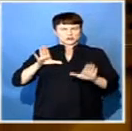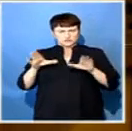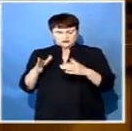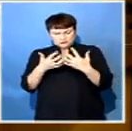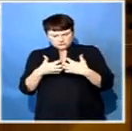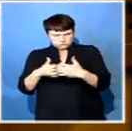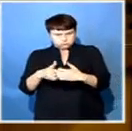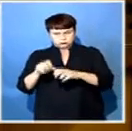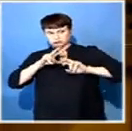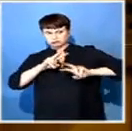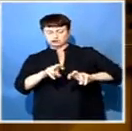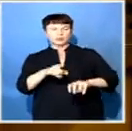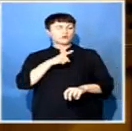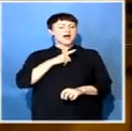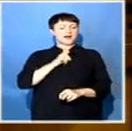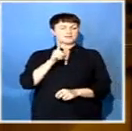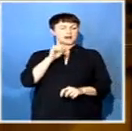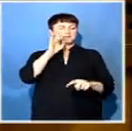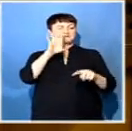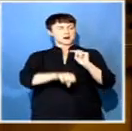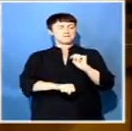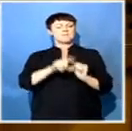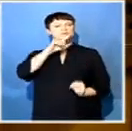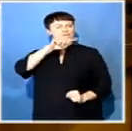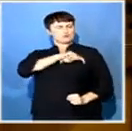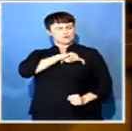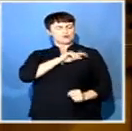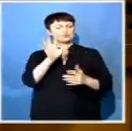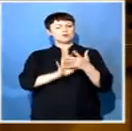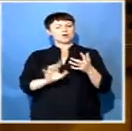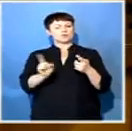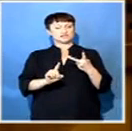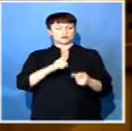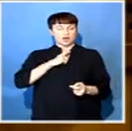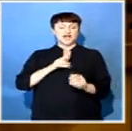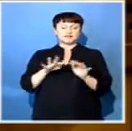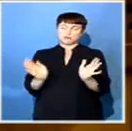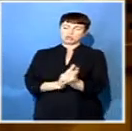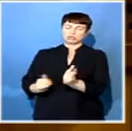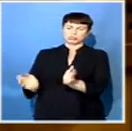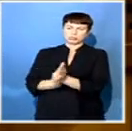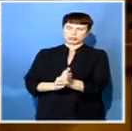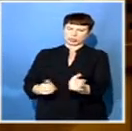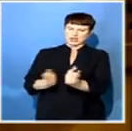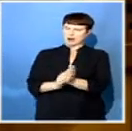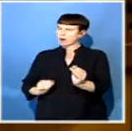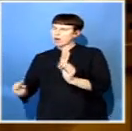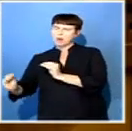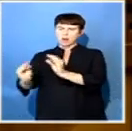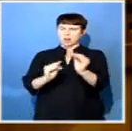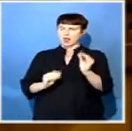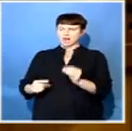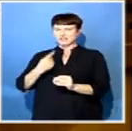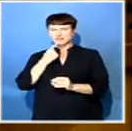to uncover the facts and remove rumors about the extent